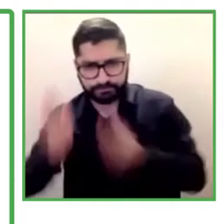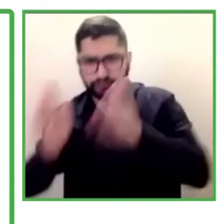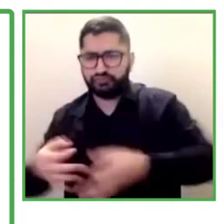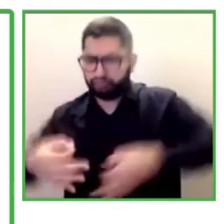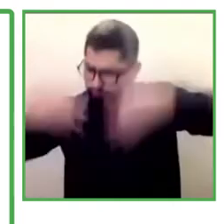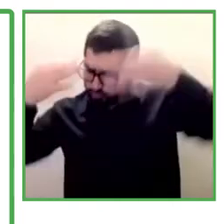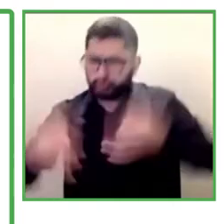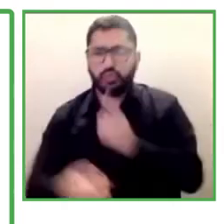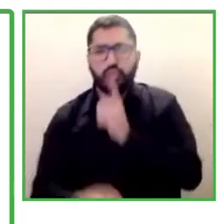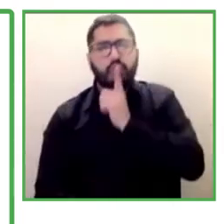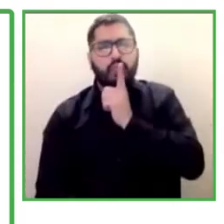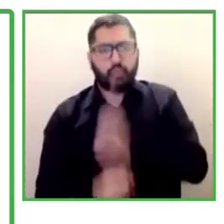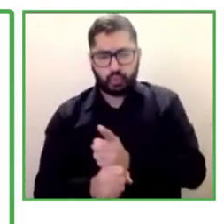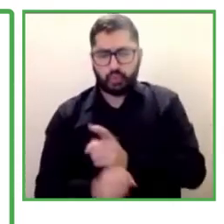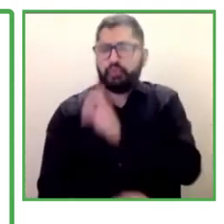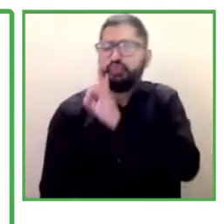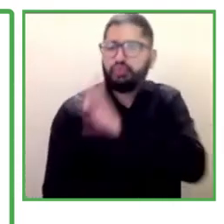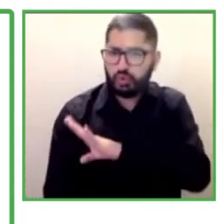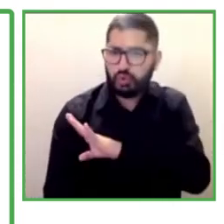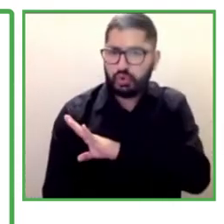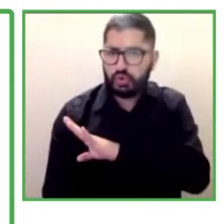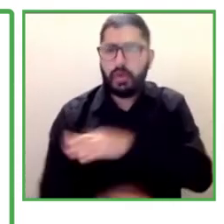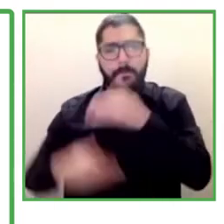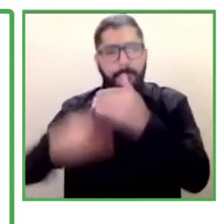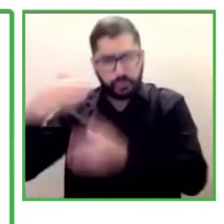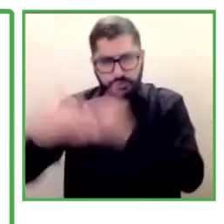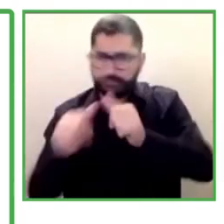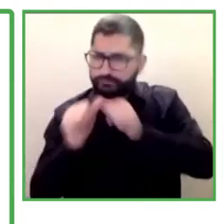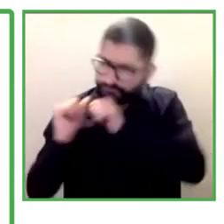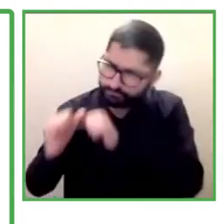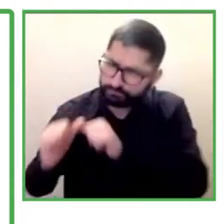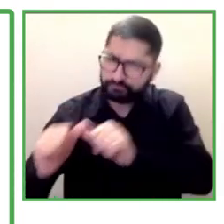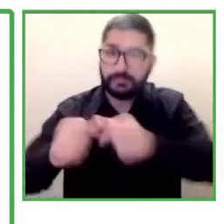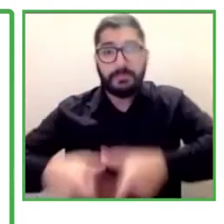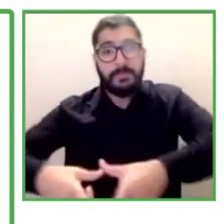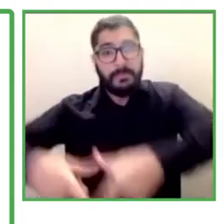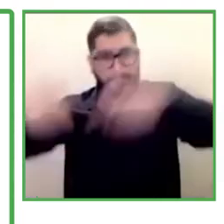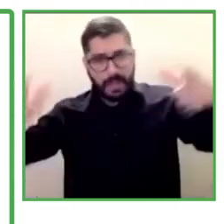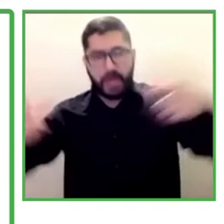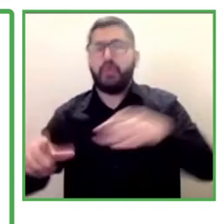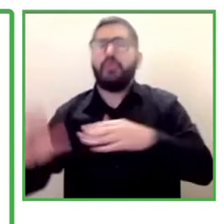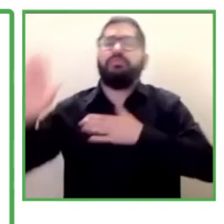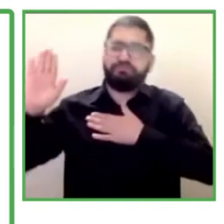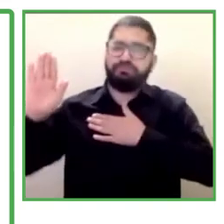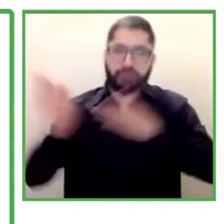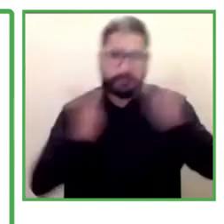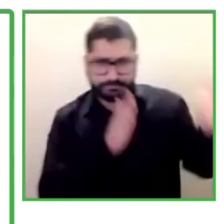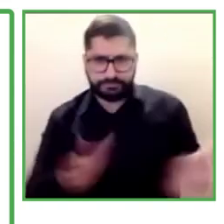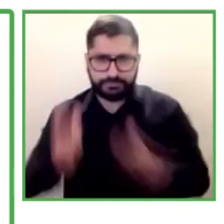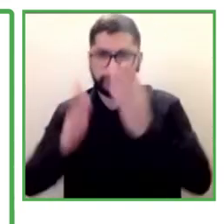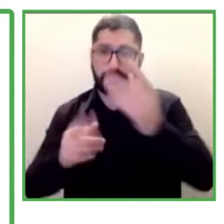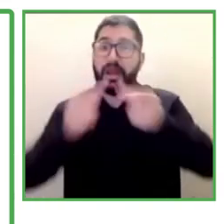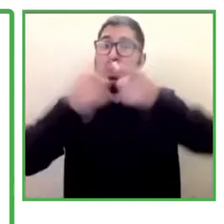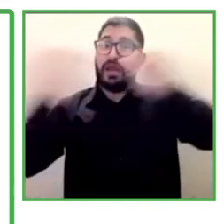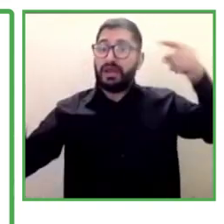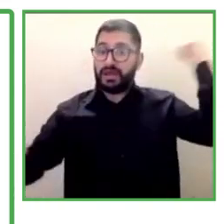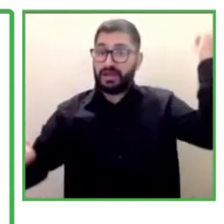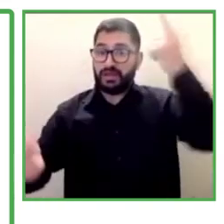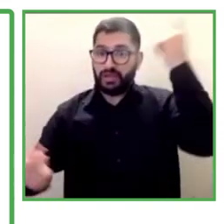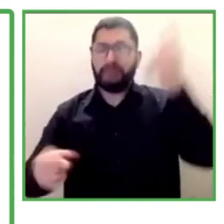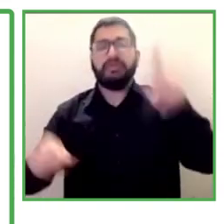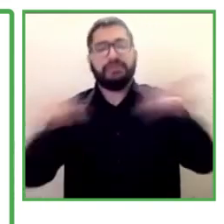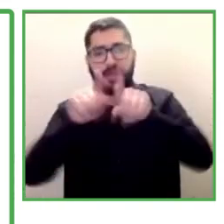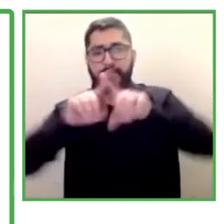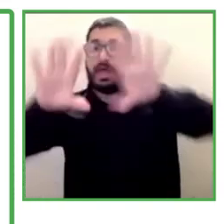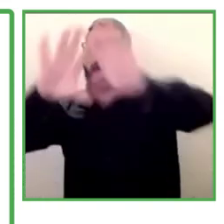Chilean reality. Keep on advancing in this nationally speaking and internationally speaking together with